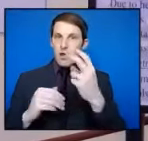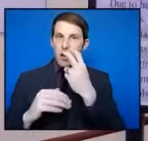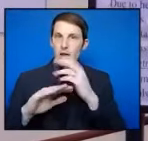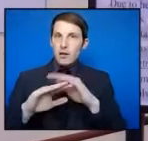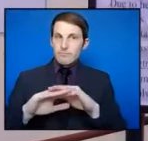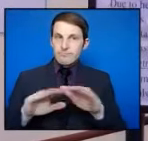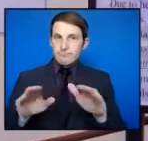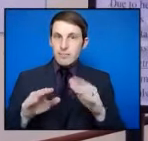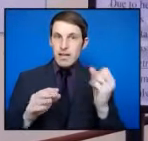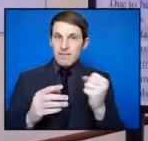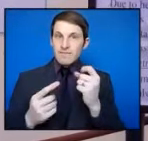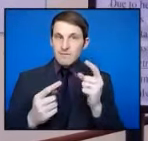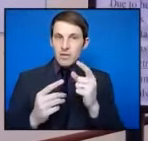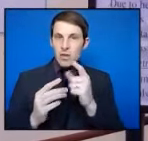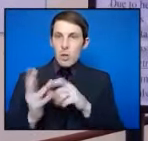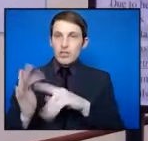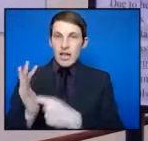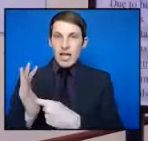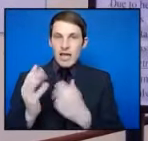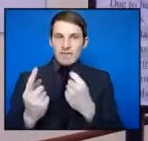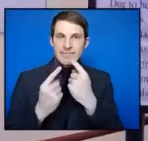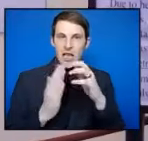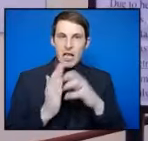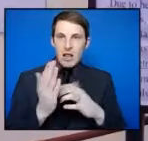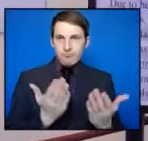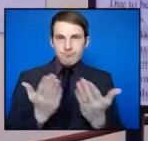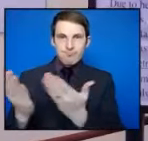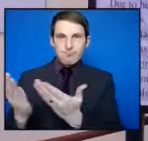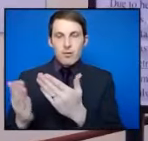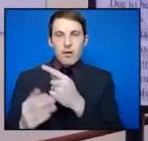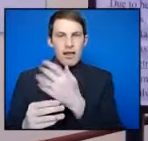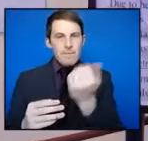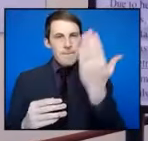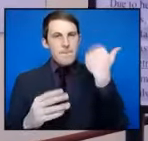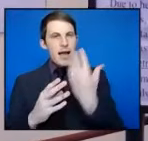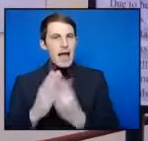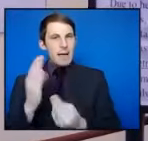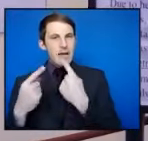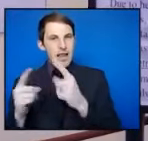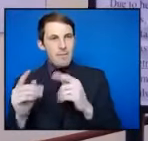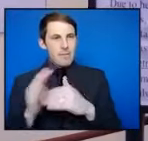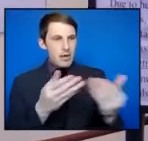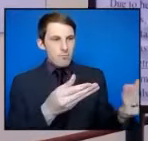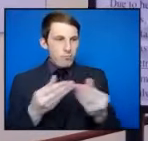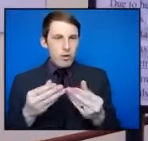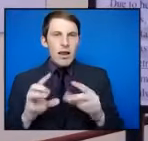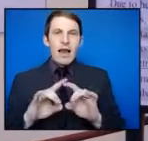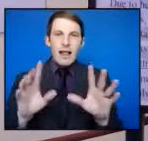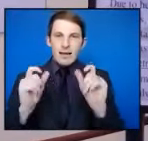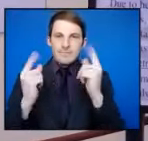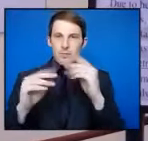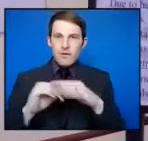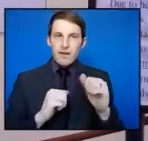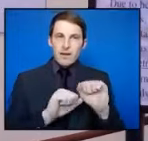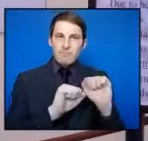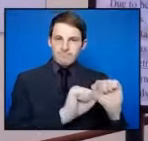given a detailed briefing and I think that helped to clear up some of those information gaps in terms of the assessment that was made under